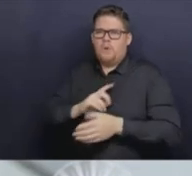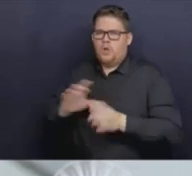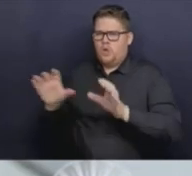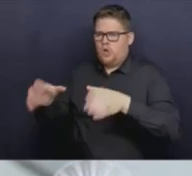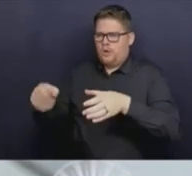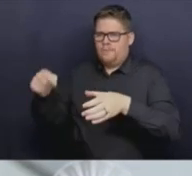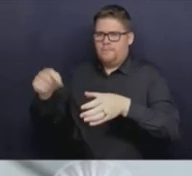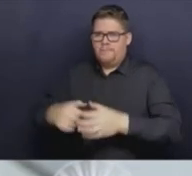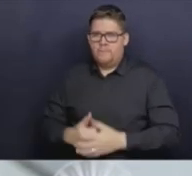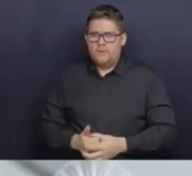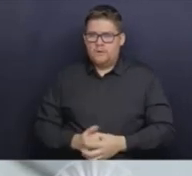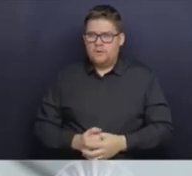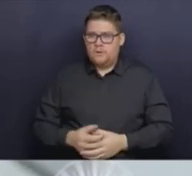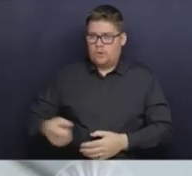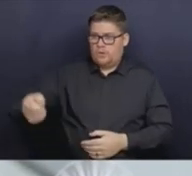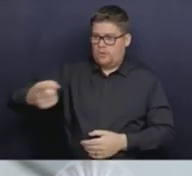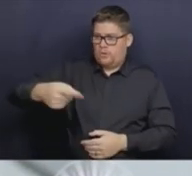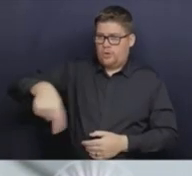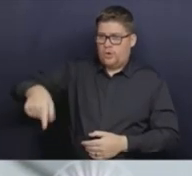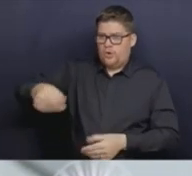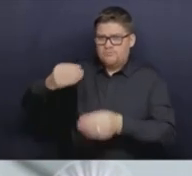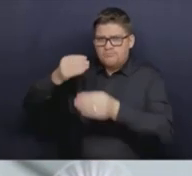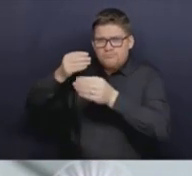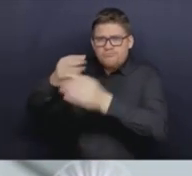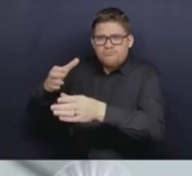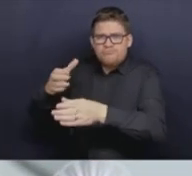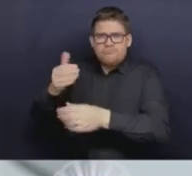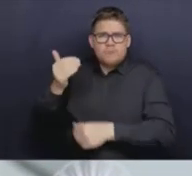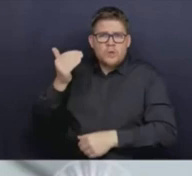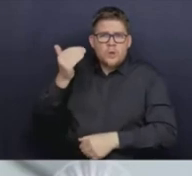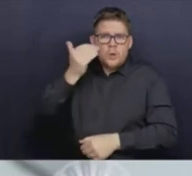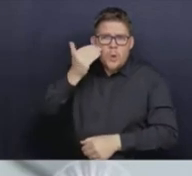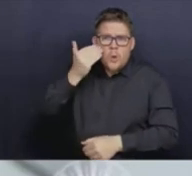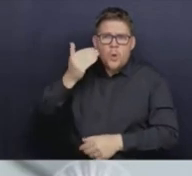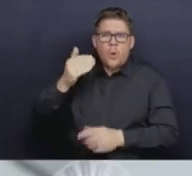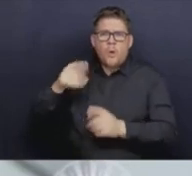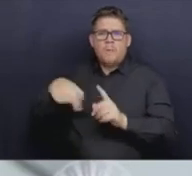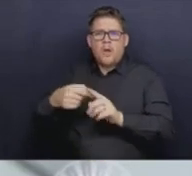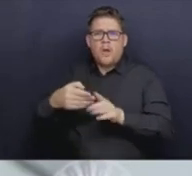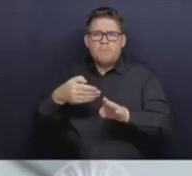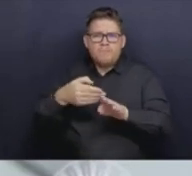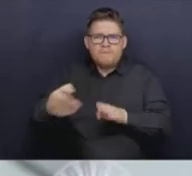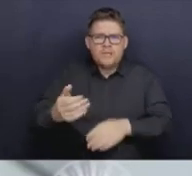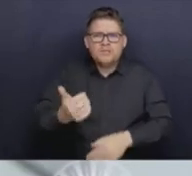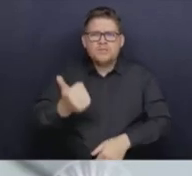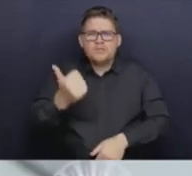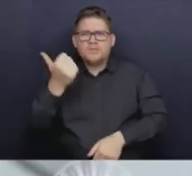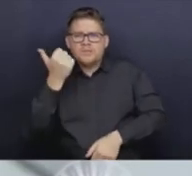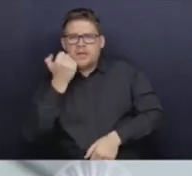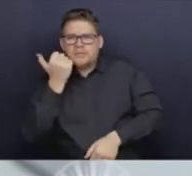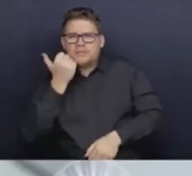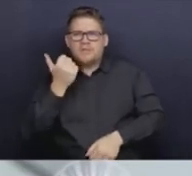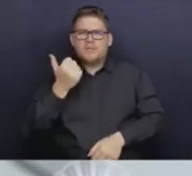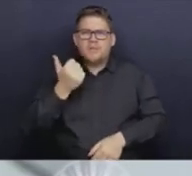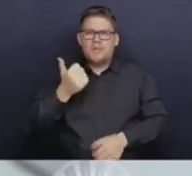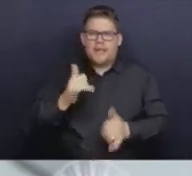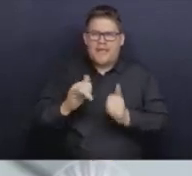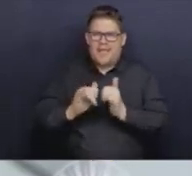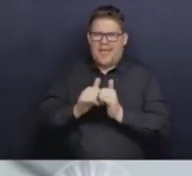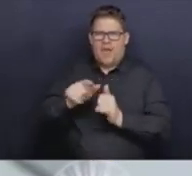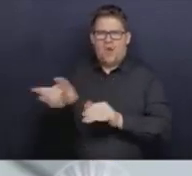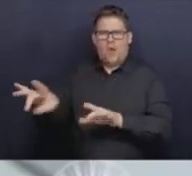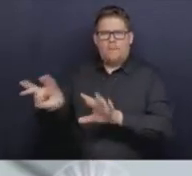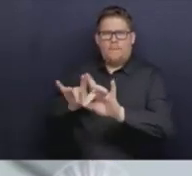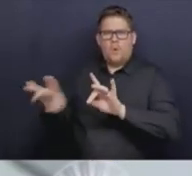in the industry with knowledge of that particular profession? Or would they be anyone? How do you select who's appointed?